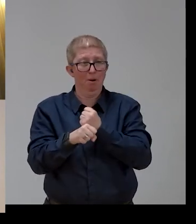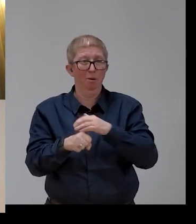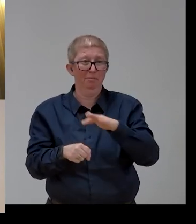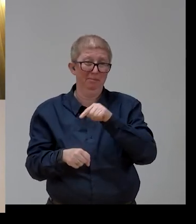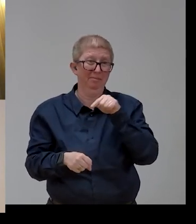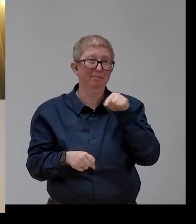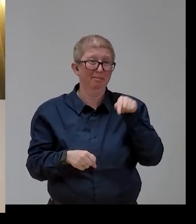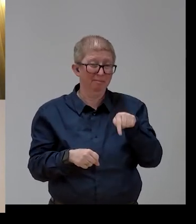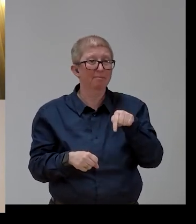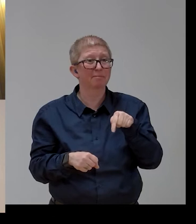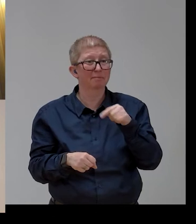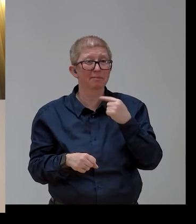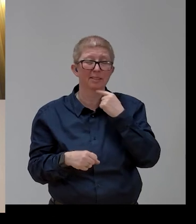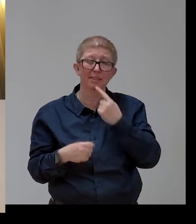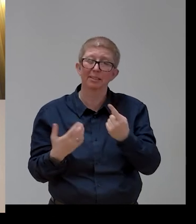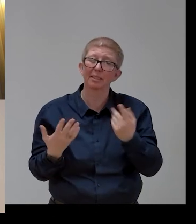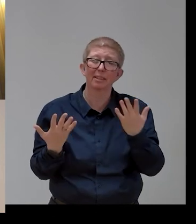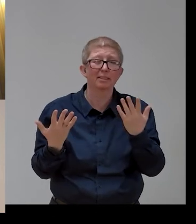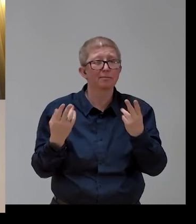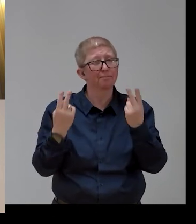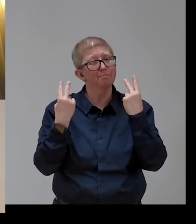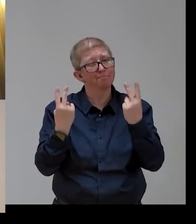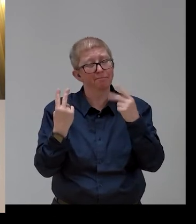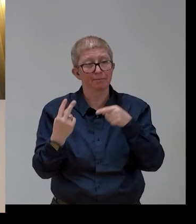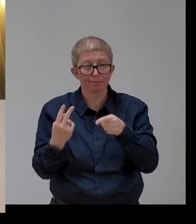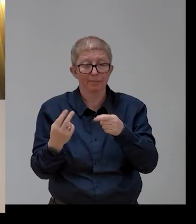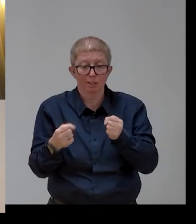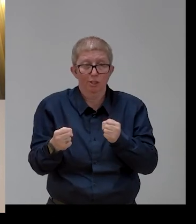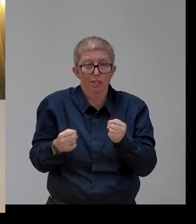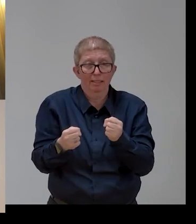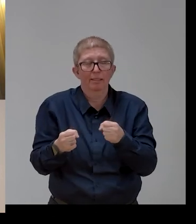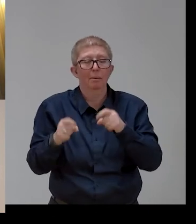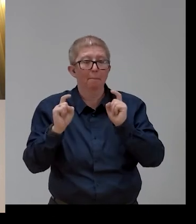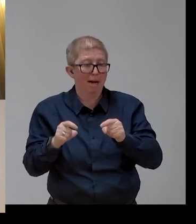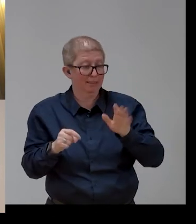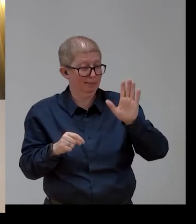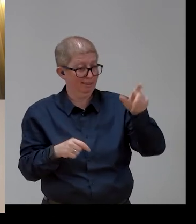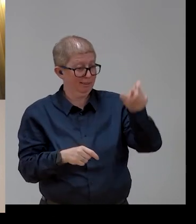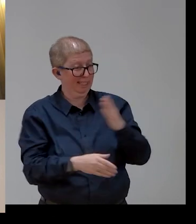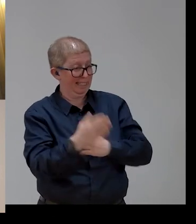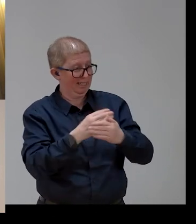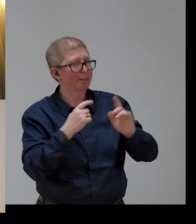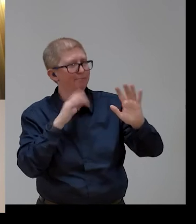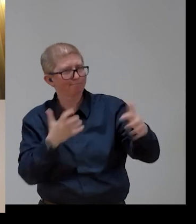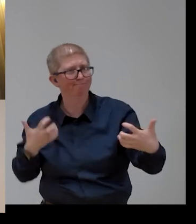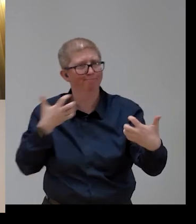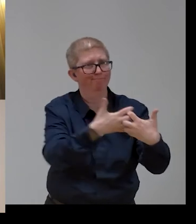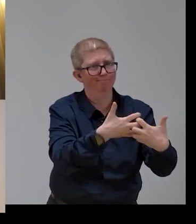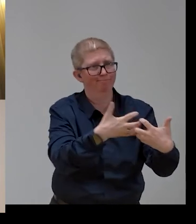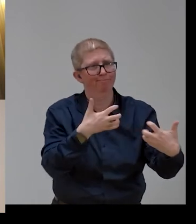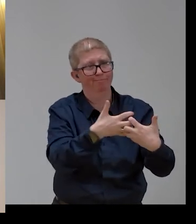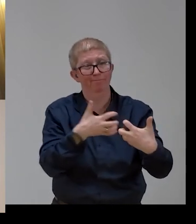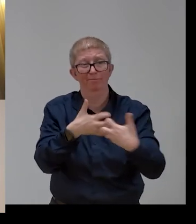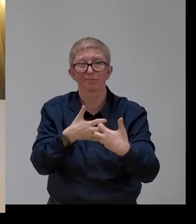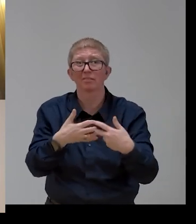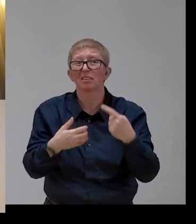in this strategy. We have been looking to additional instruments that, for example, could be